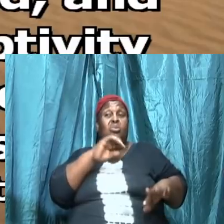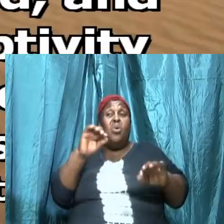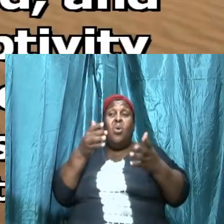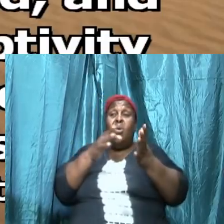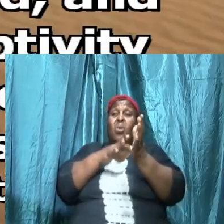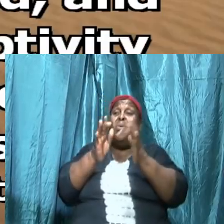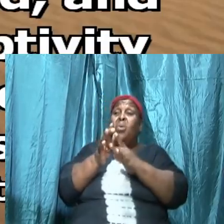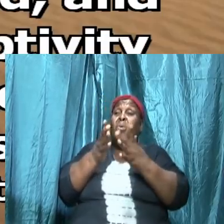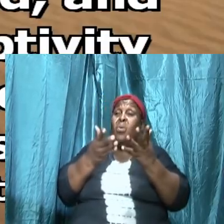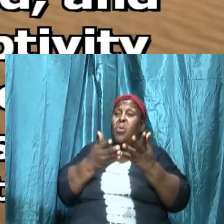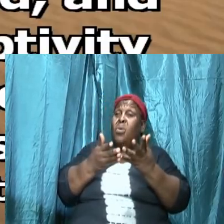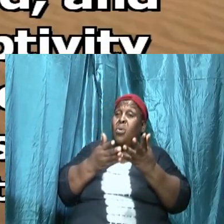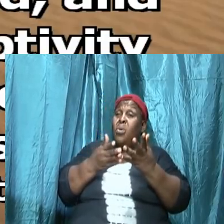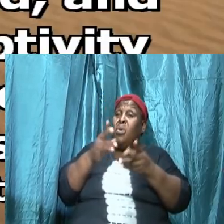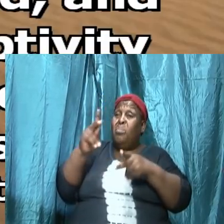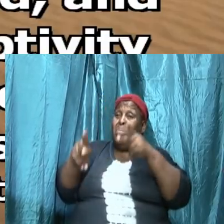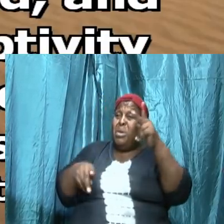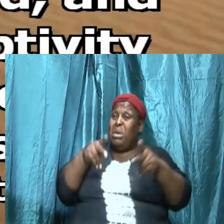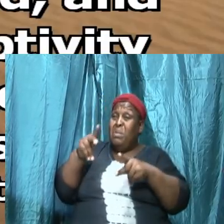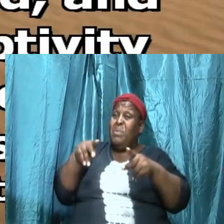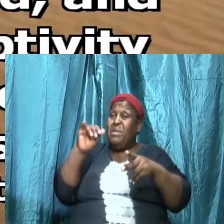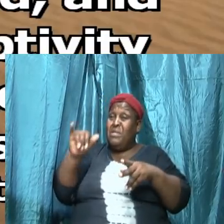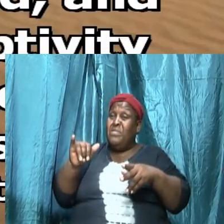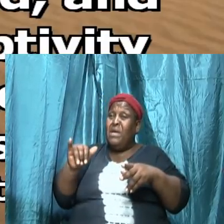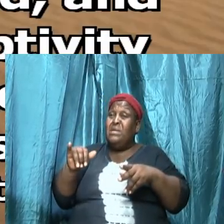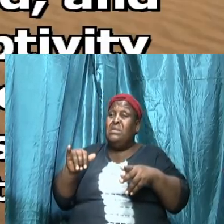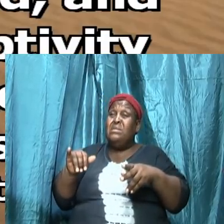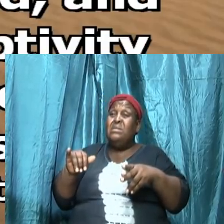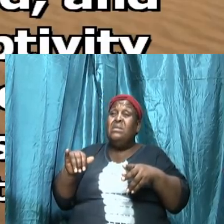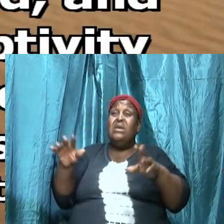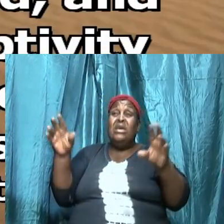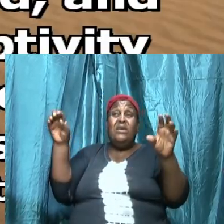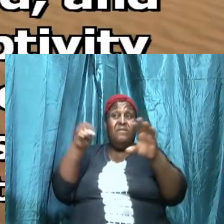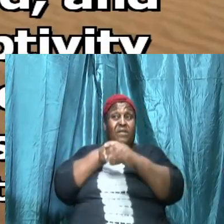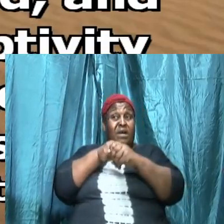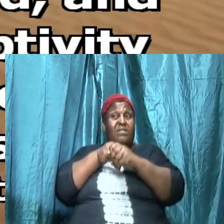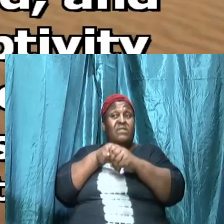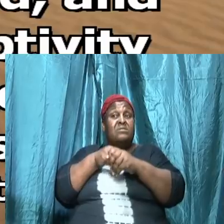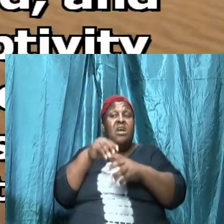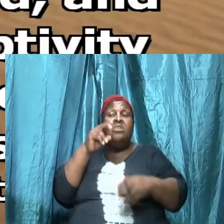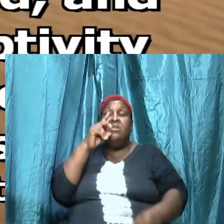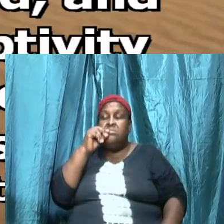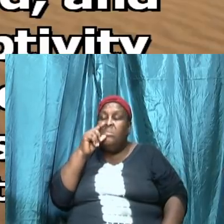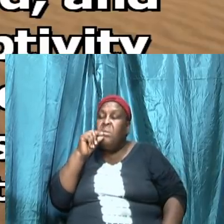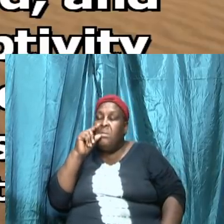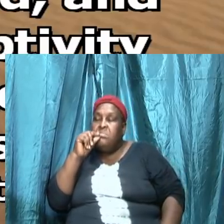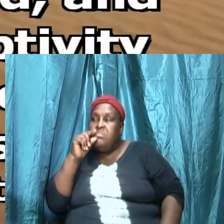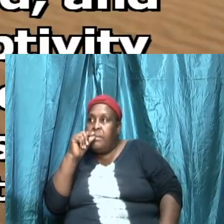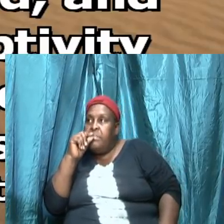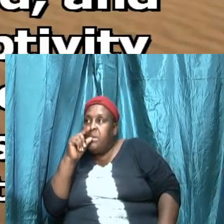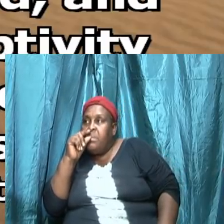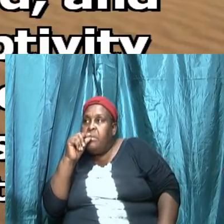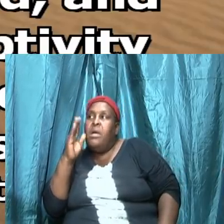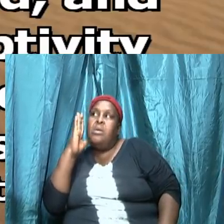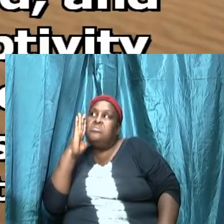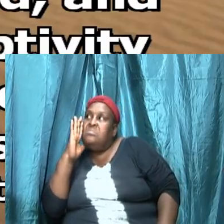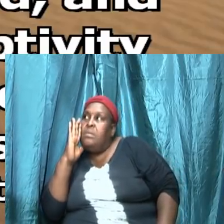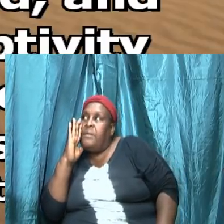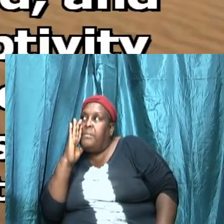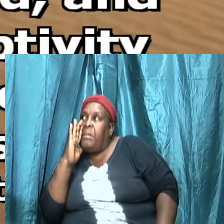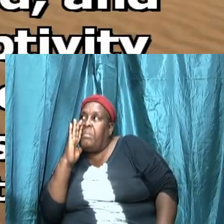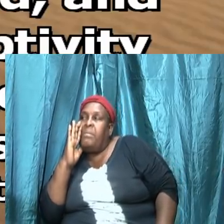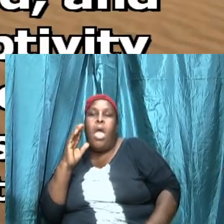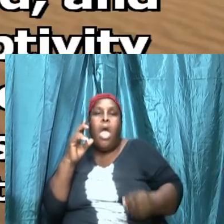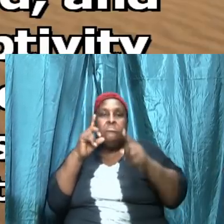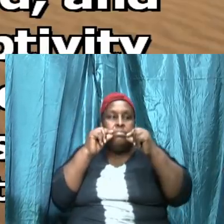some people you see people that engage in gossip you see people that engage in slander coming in setting the